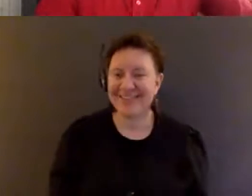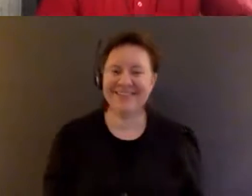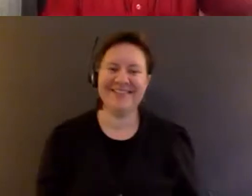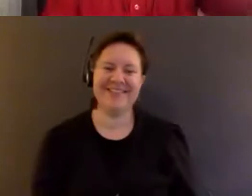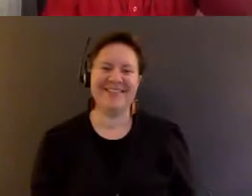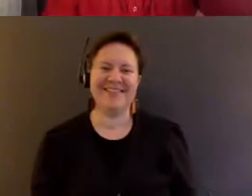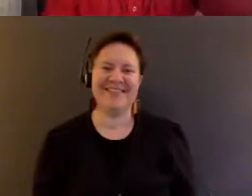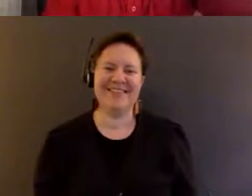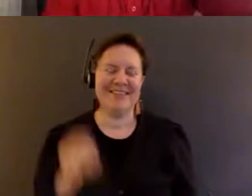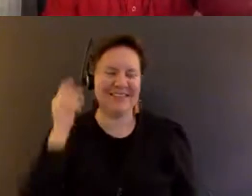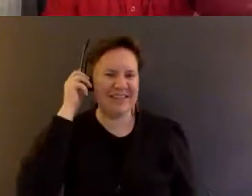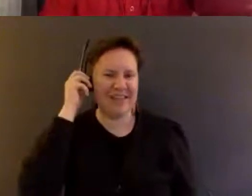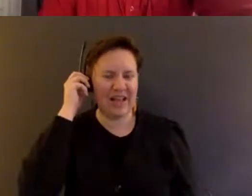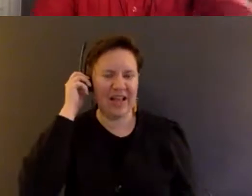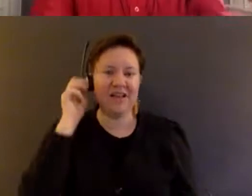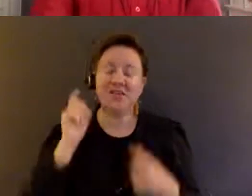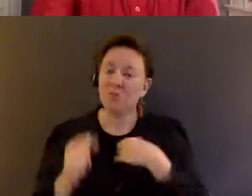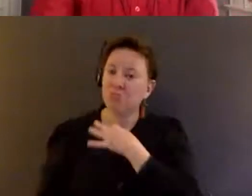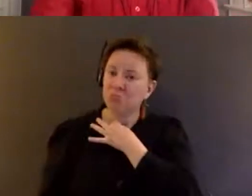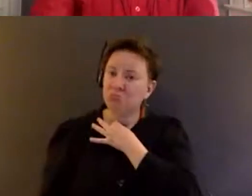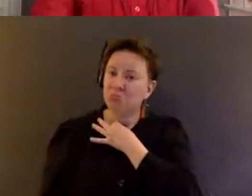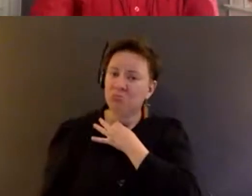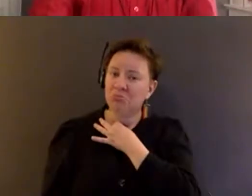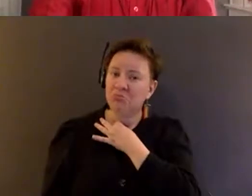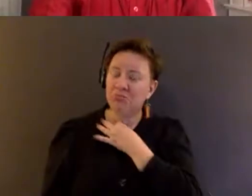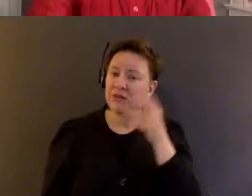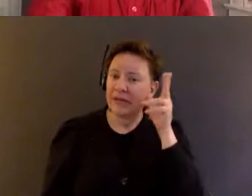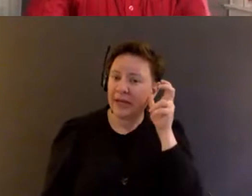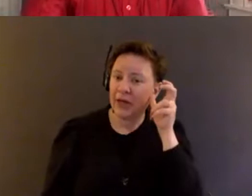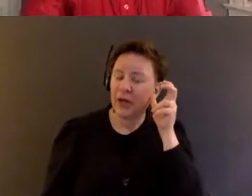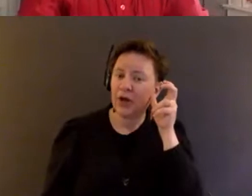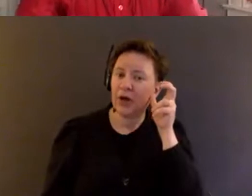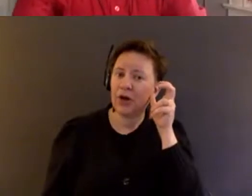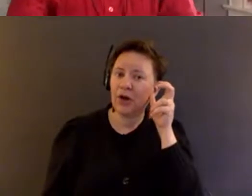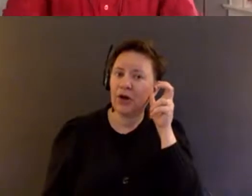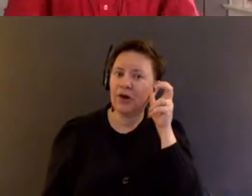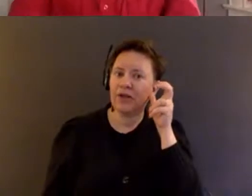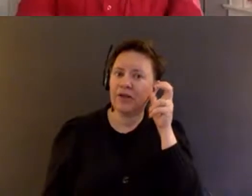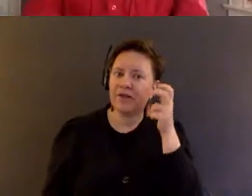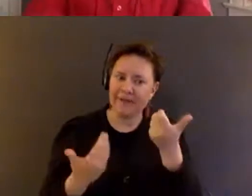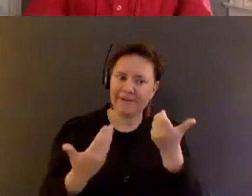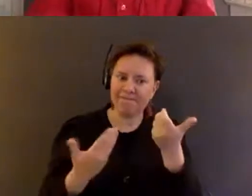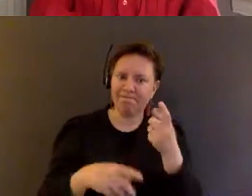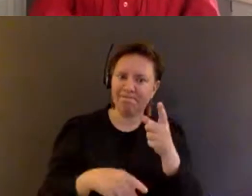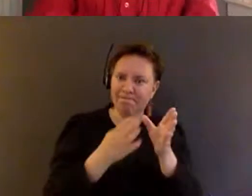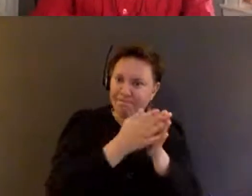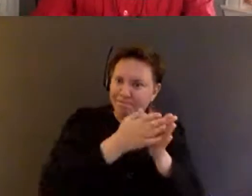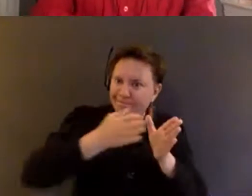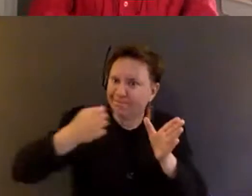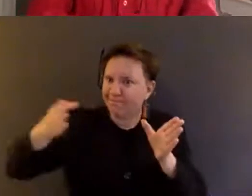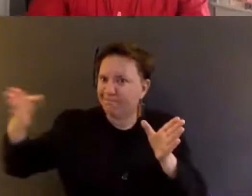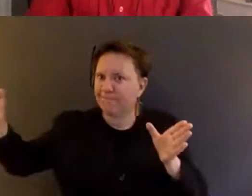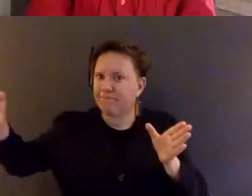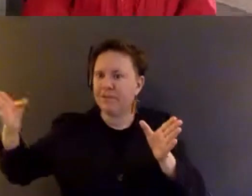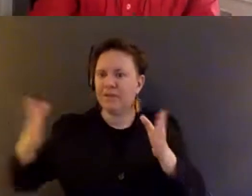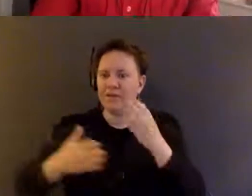No, I'm really, I'm curious to hear the kind of longitudinal aspect of this question because,